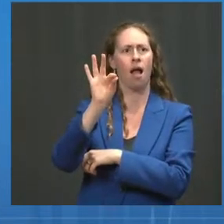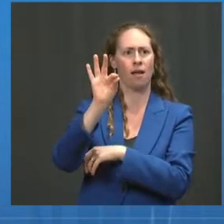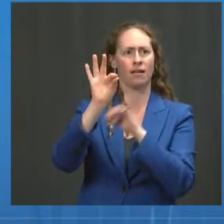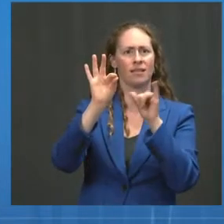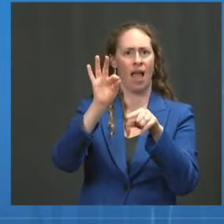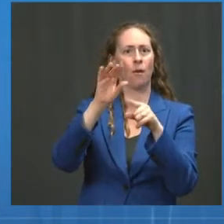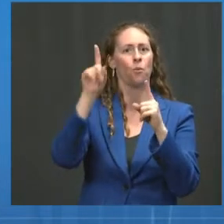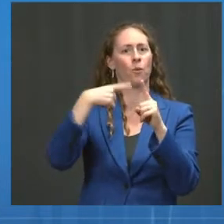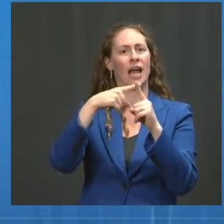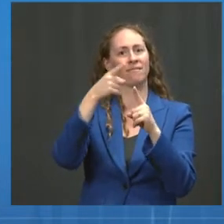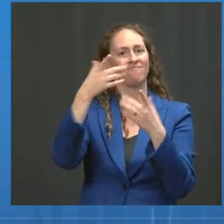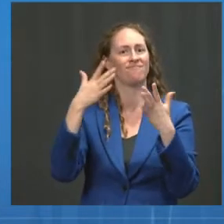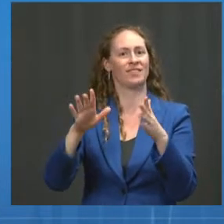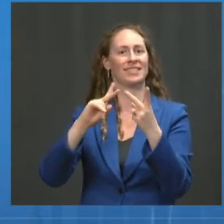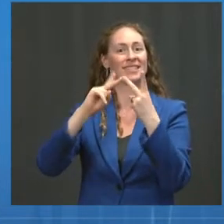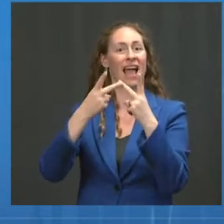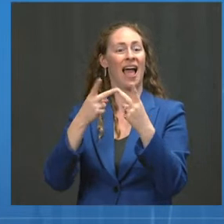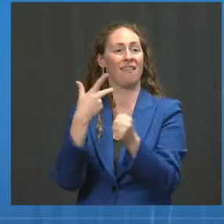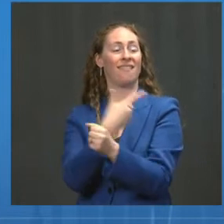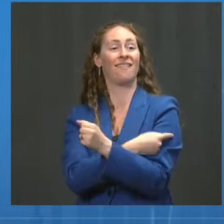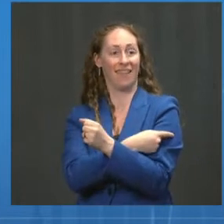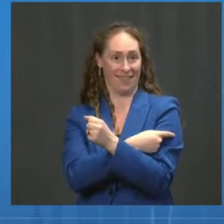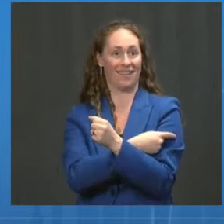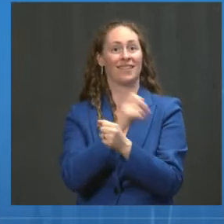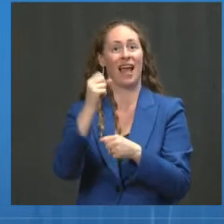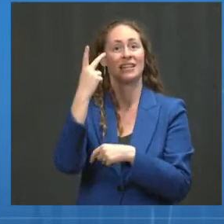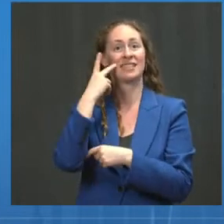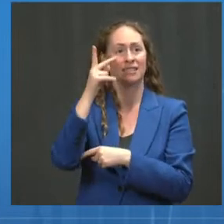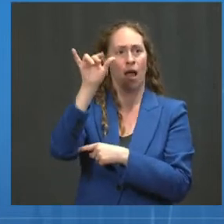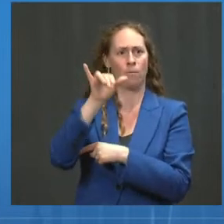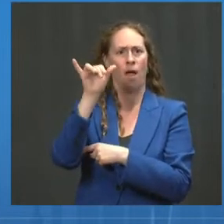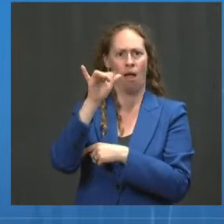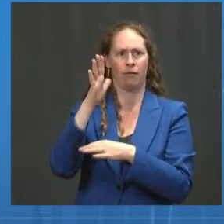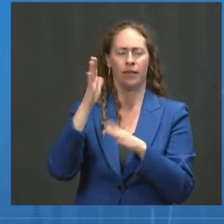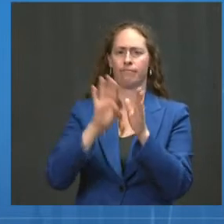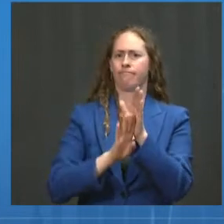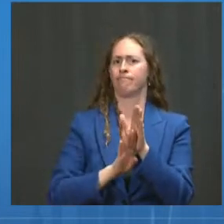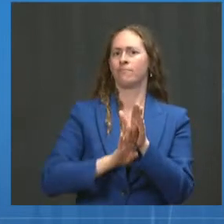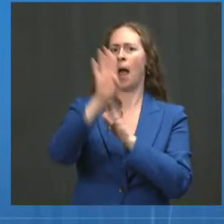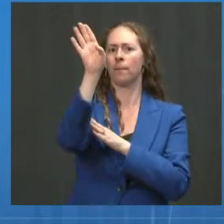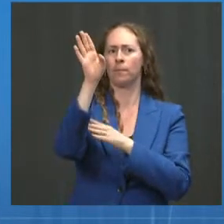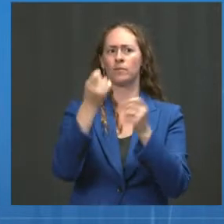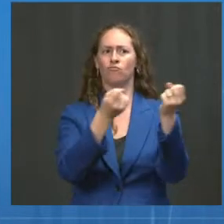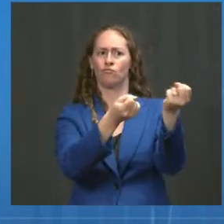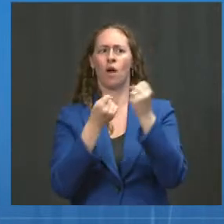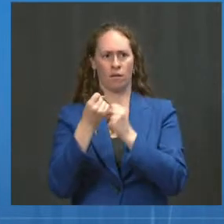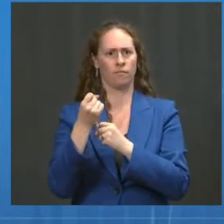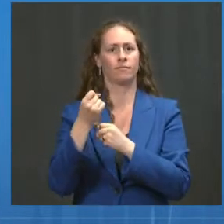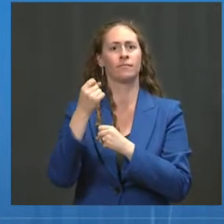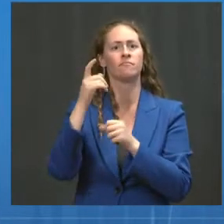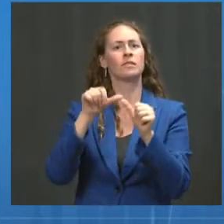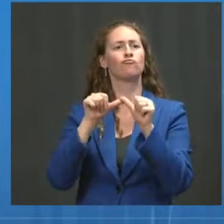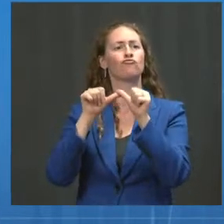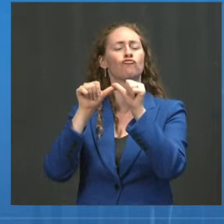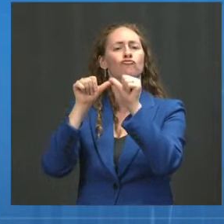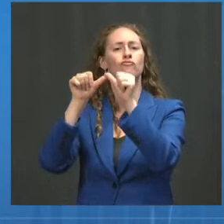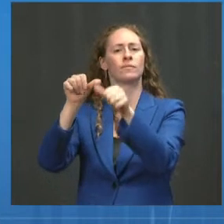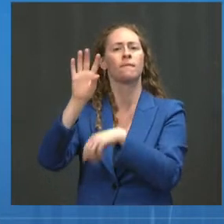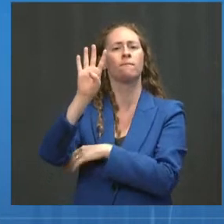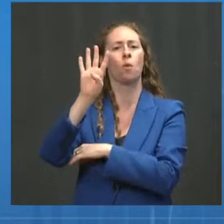You can see the level of antibodies go up at 43 days, but look what happens at